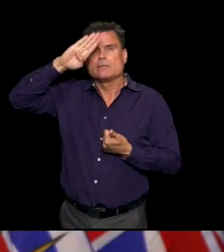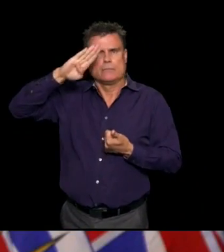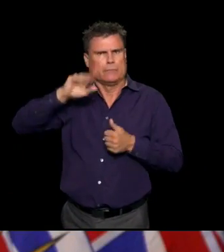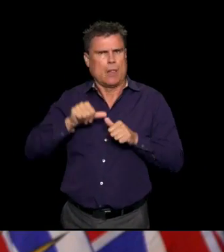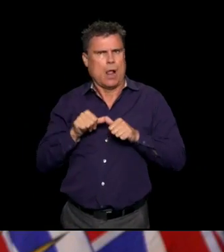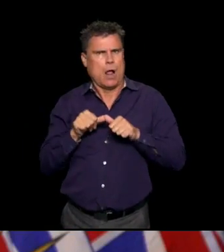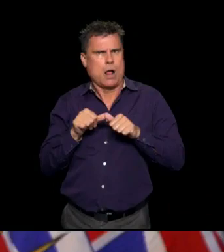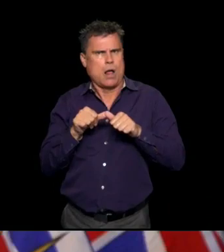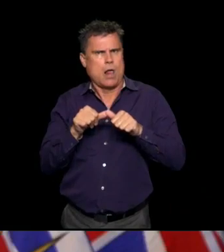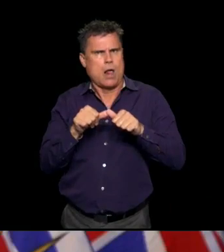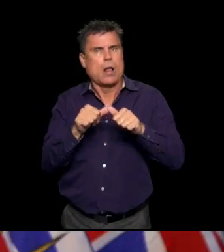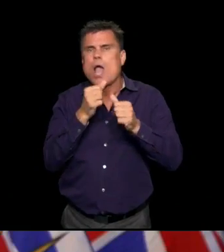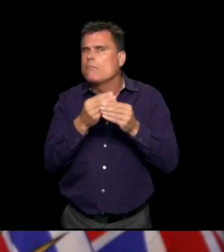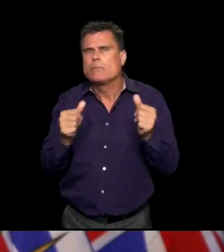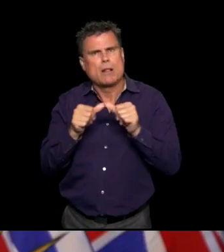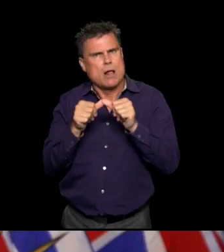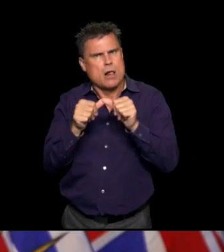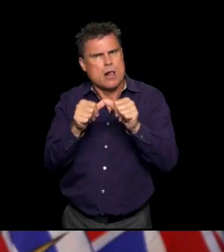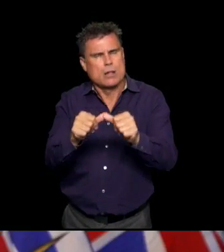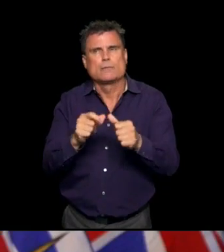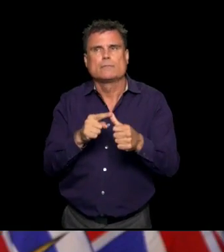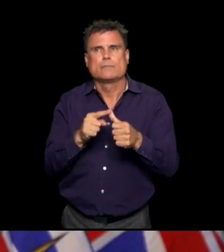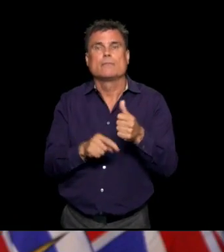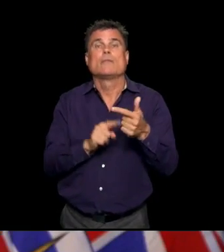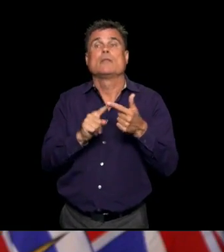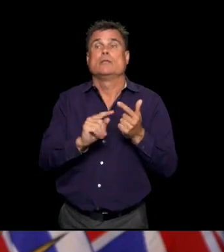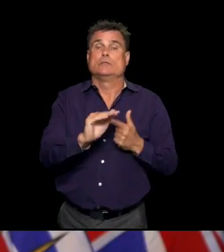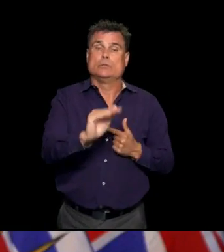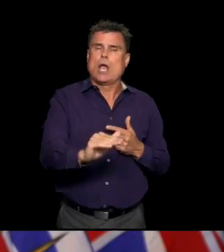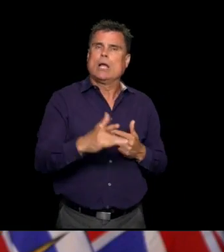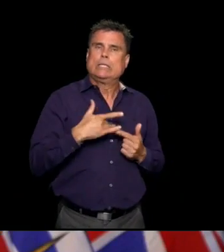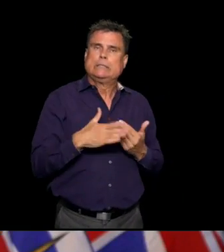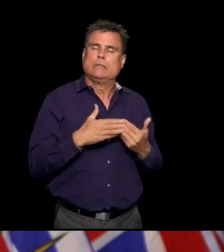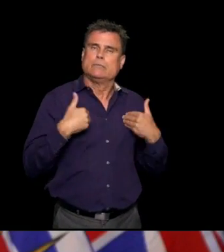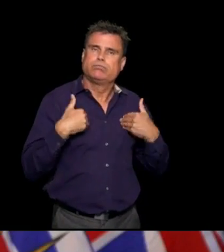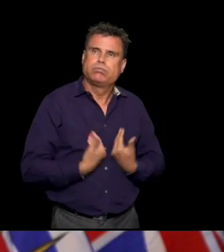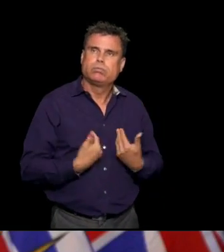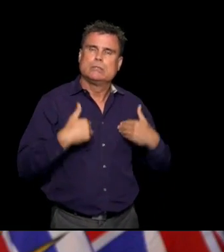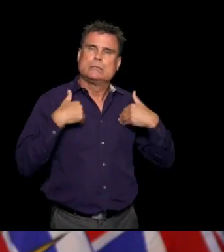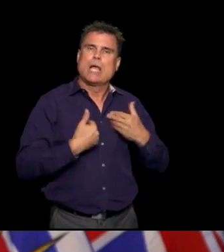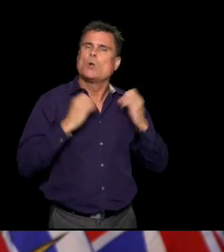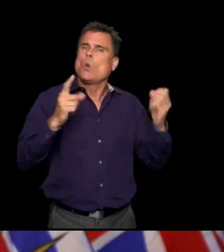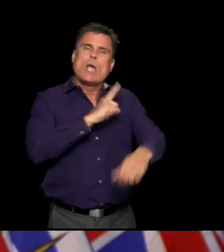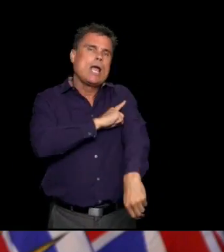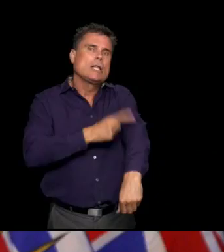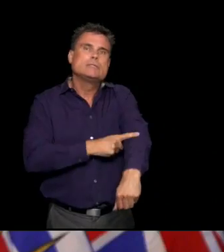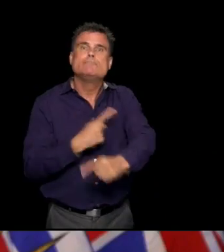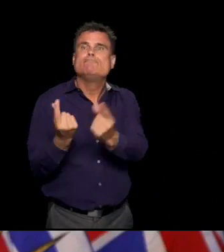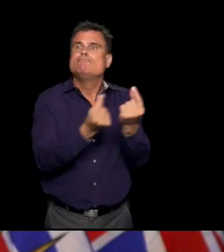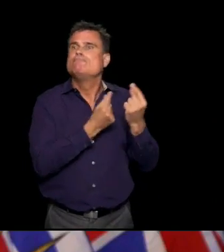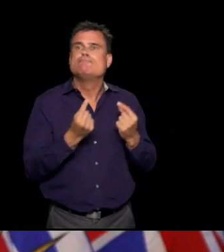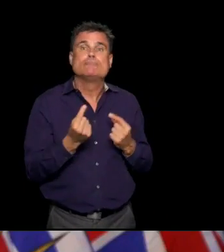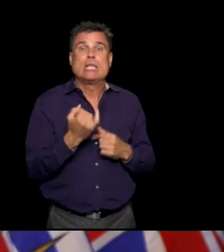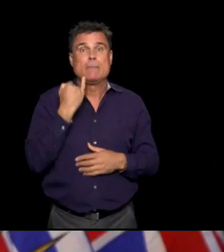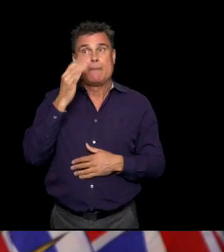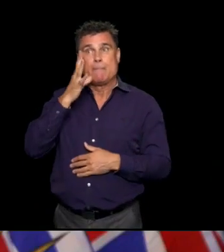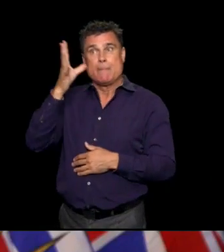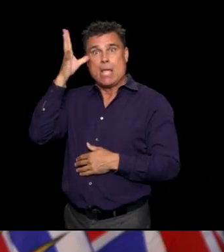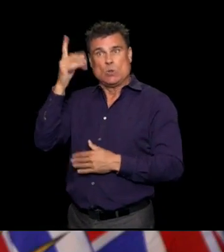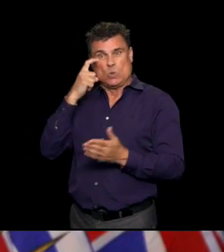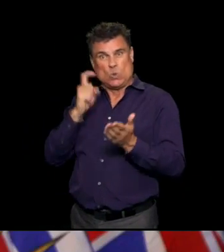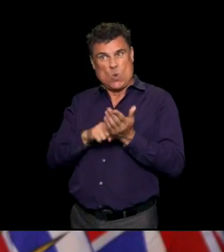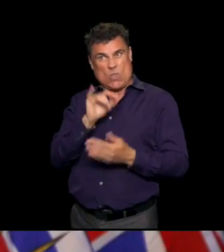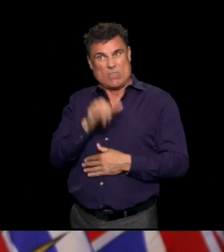And any of these other signs that happen that particularly a child is very lethargic and low energy,